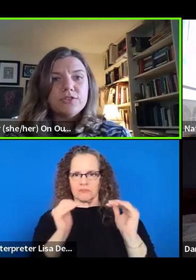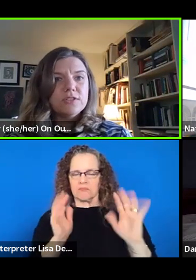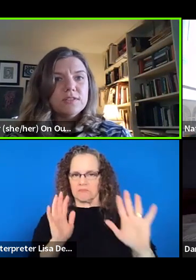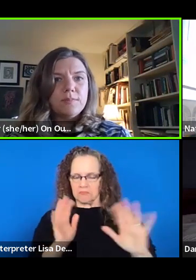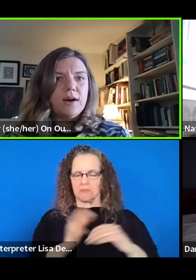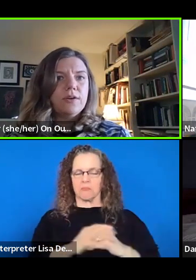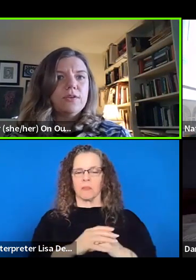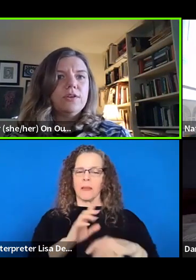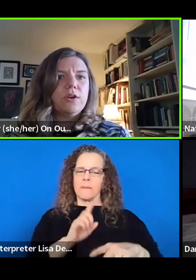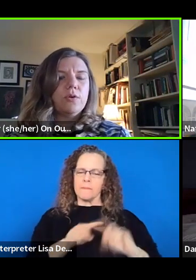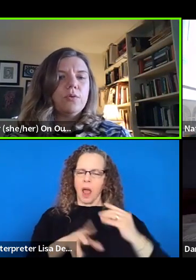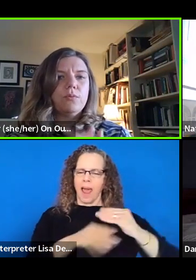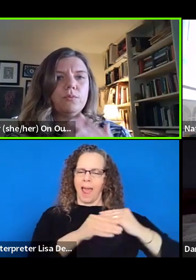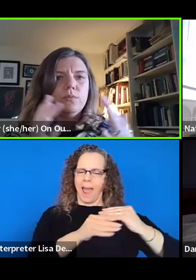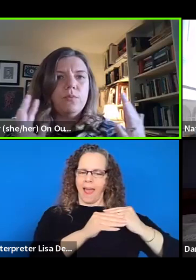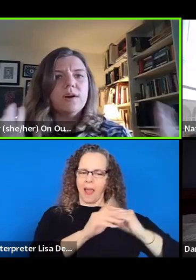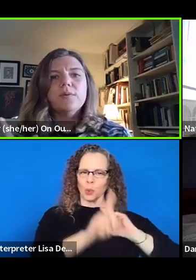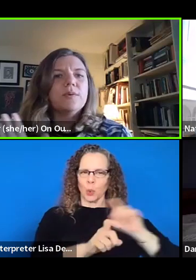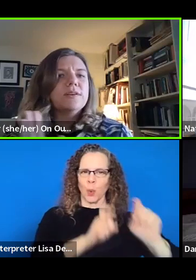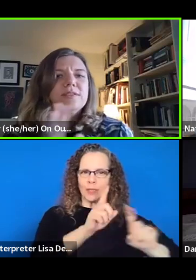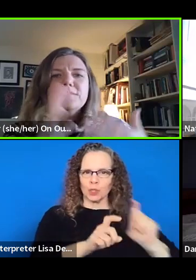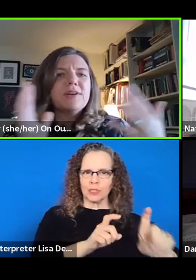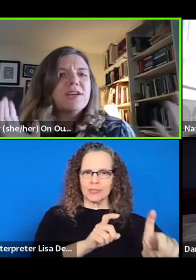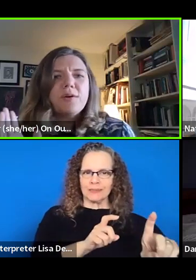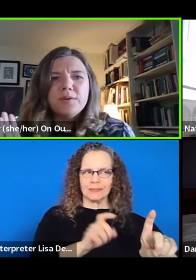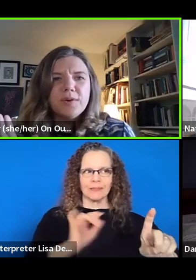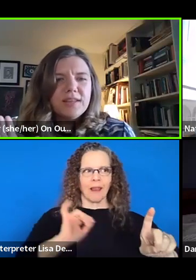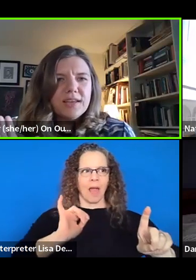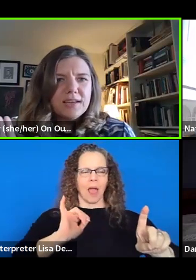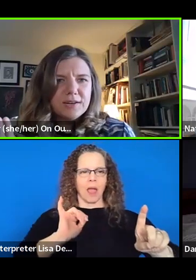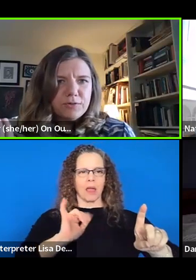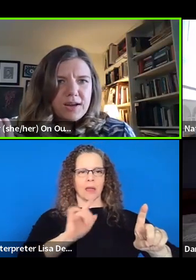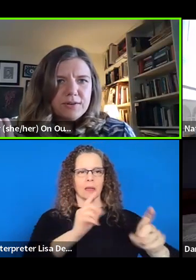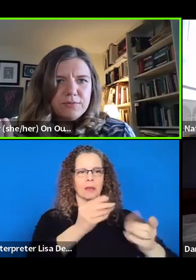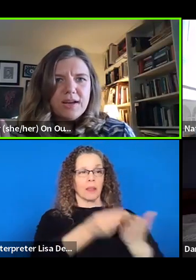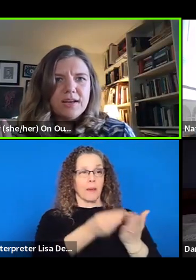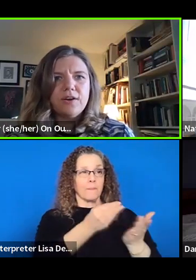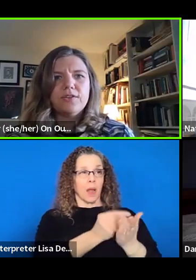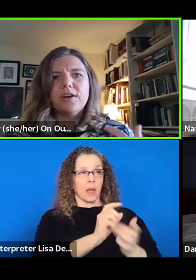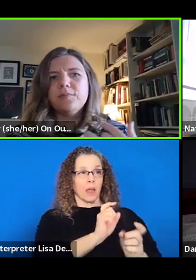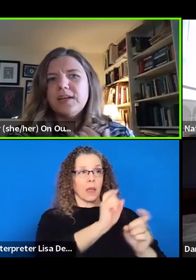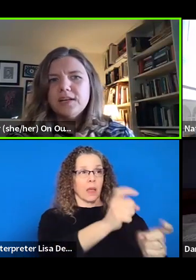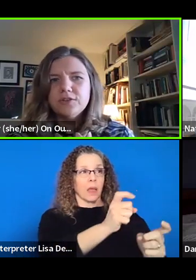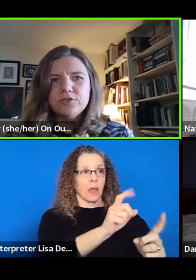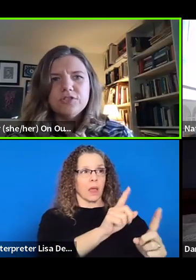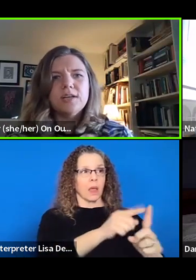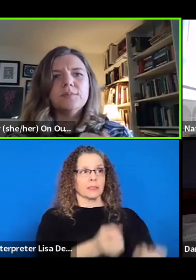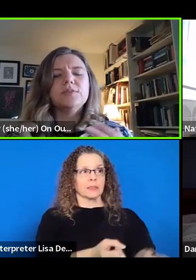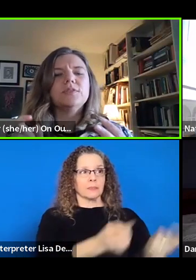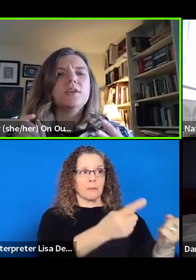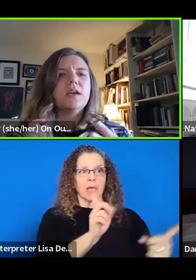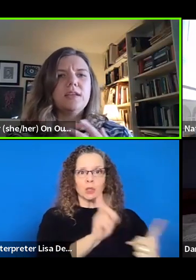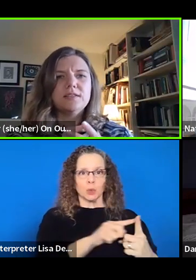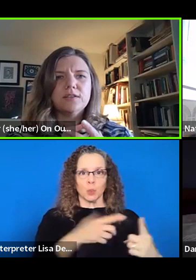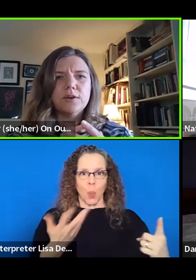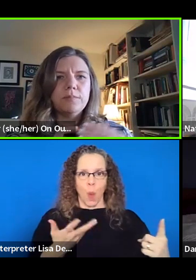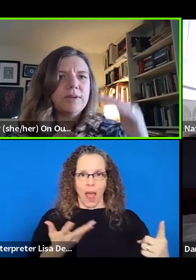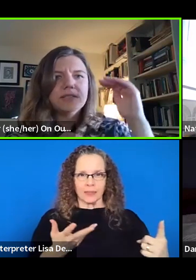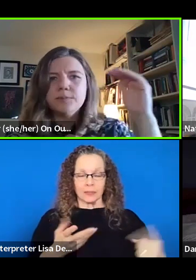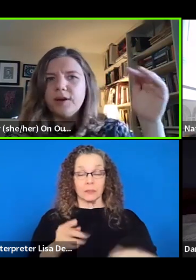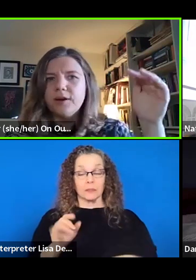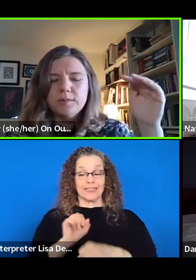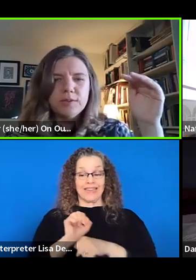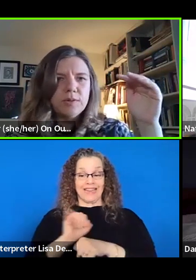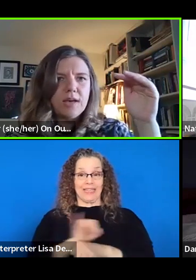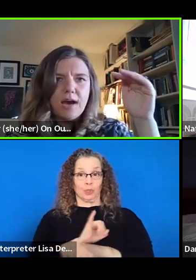but adding questions about, you know, where, where is the money going when they get a grant, right? Are there unpaid internships? Is there